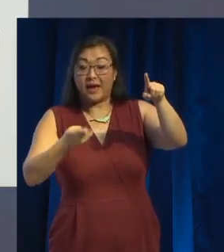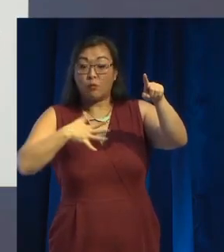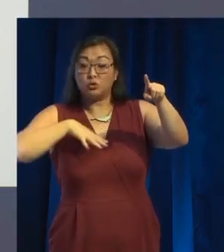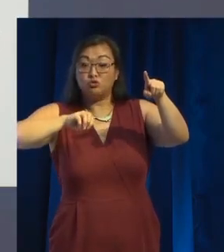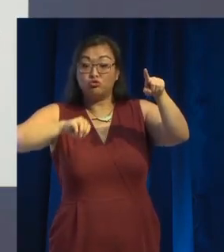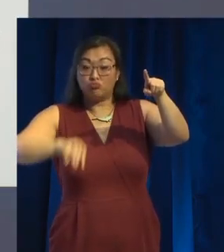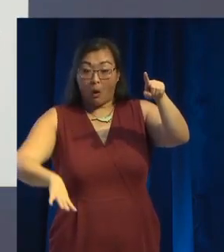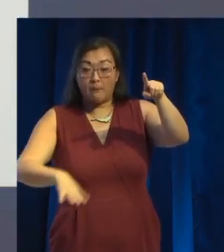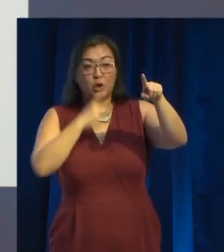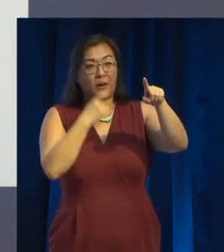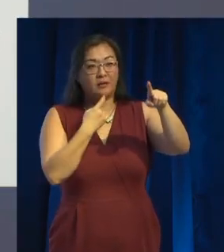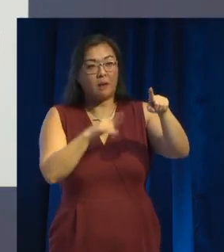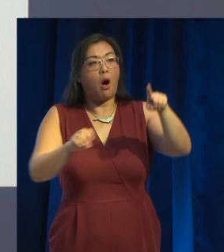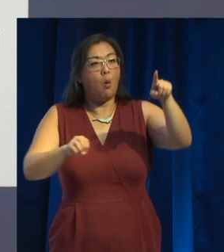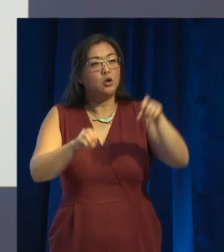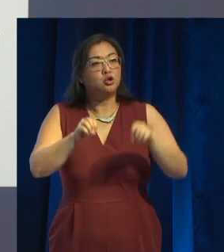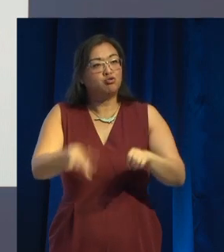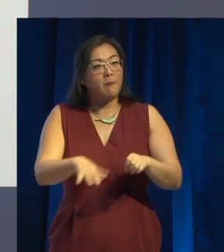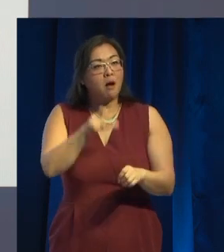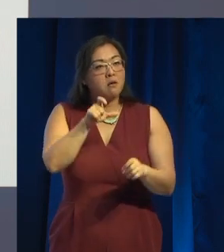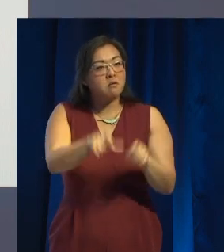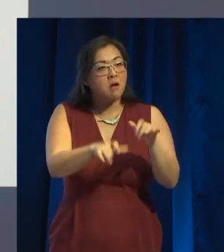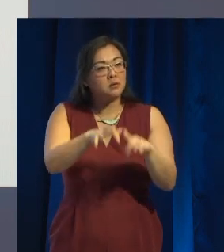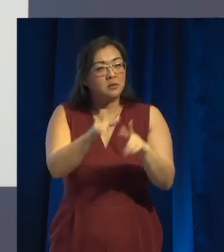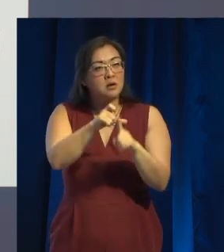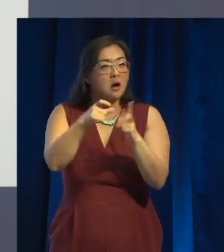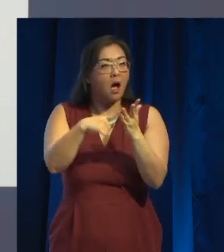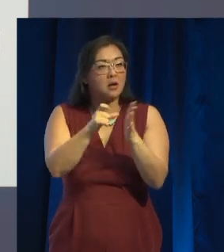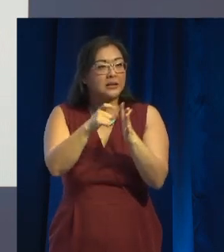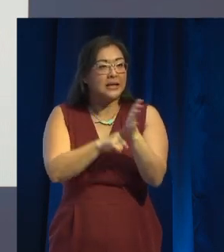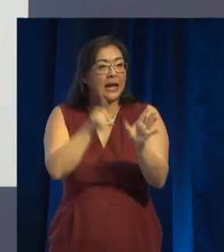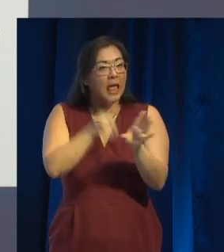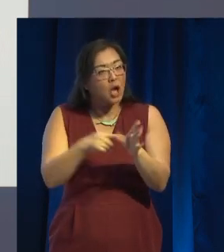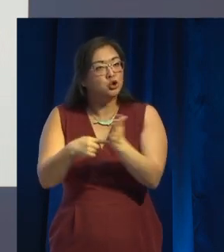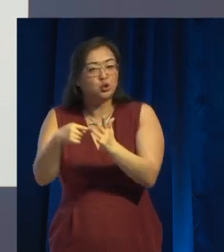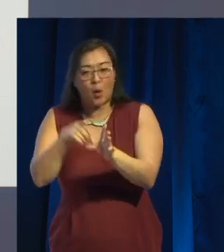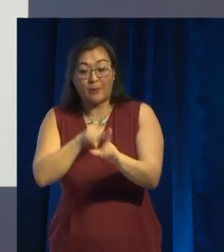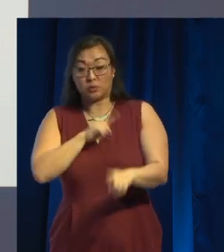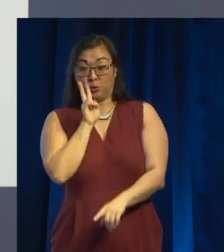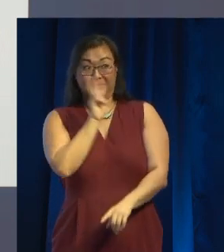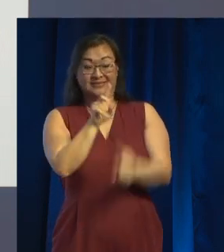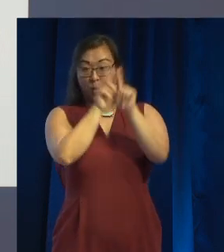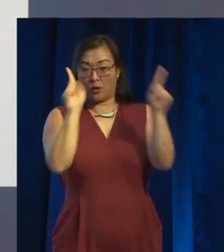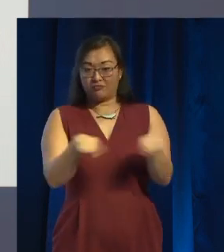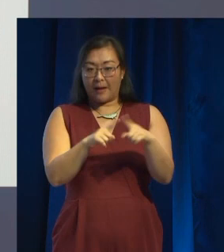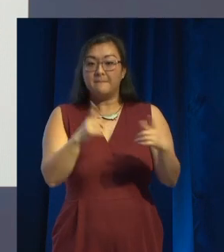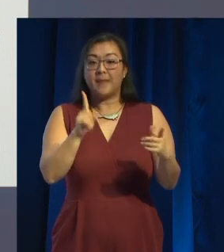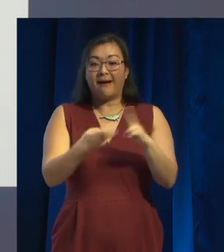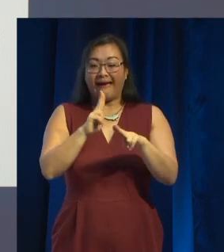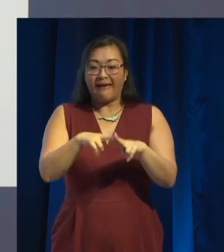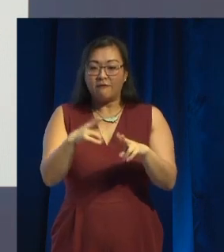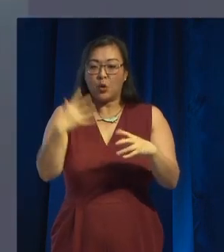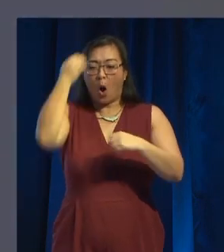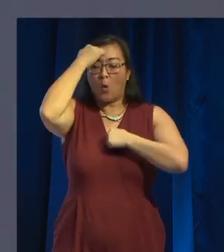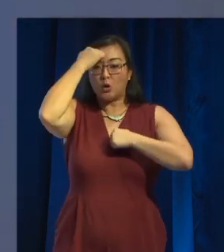for every possible way that the person might misinterpret what they heard earlier. So, again, lots more typing,